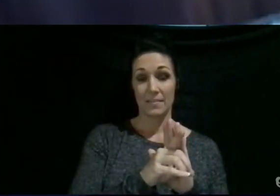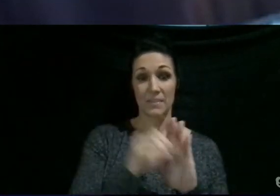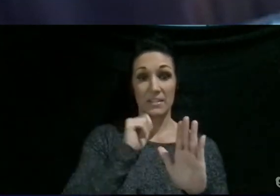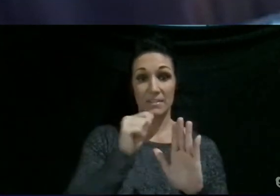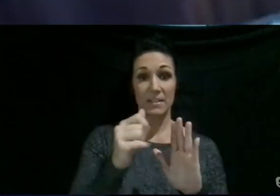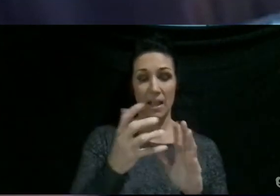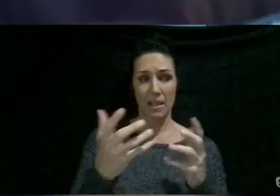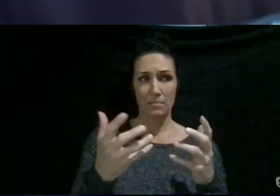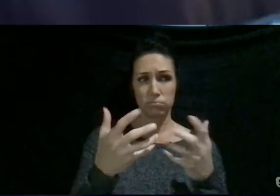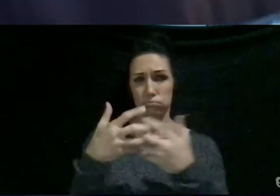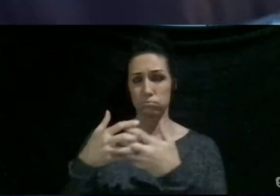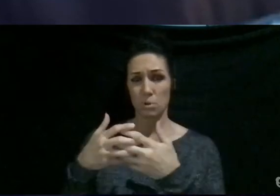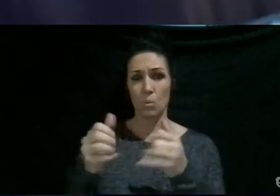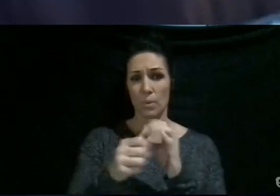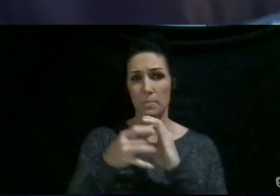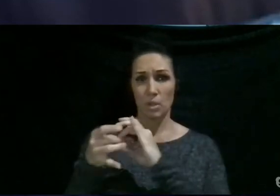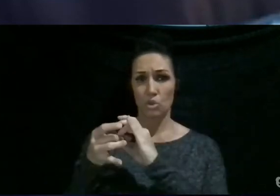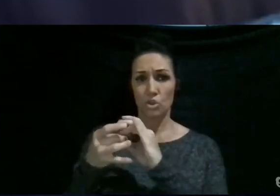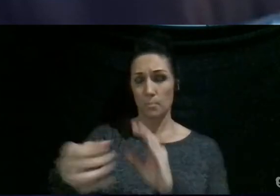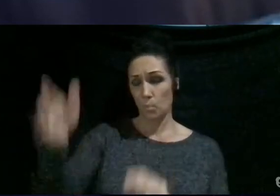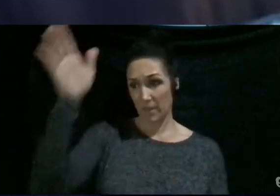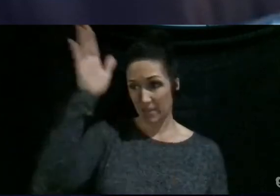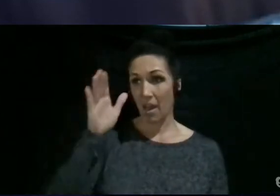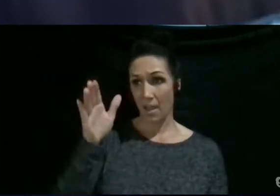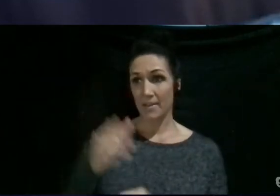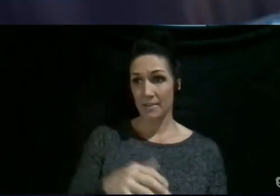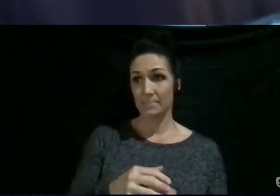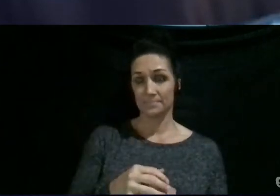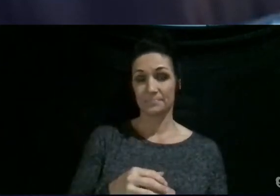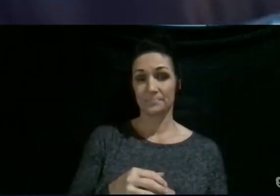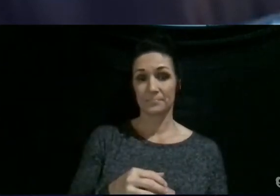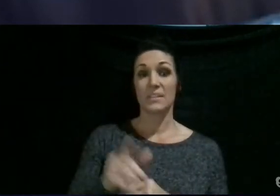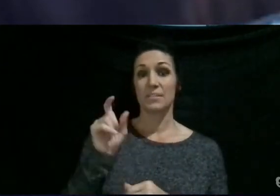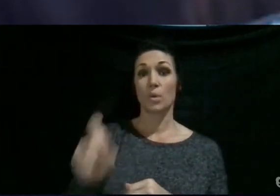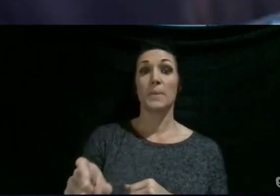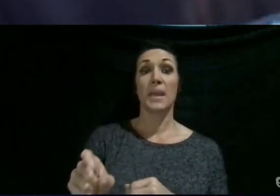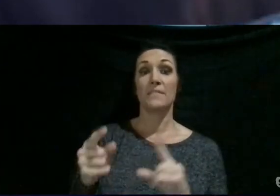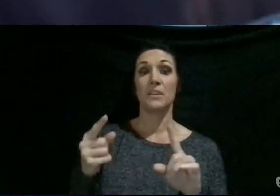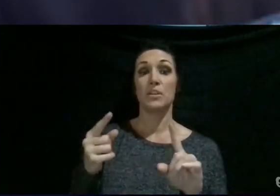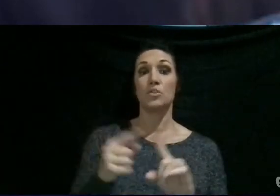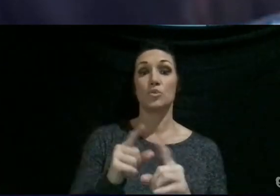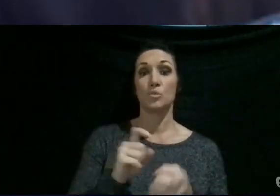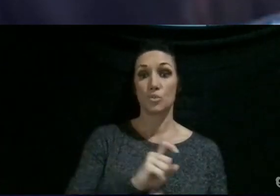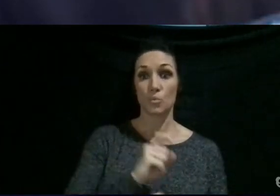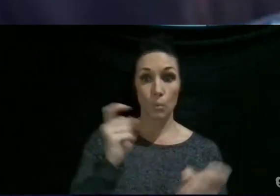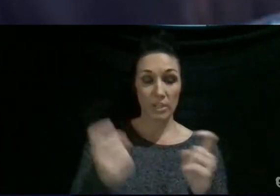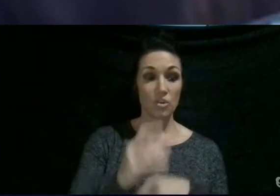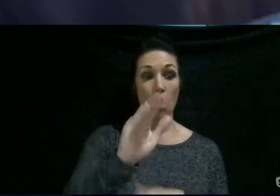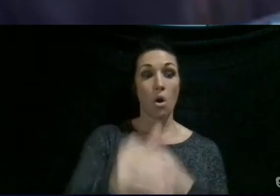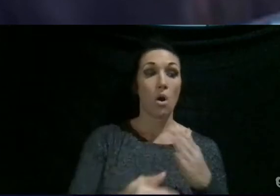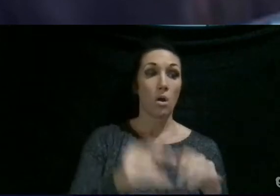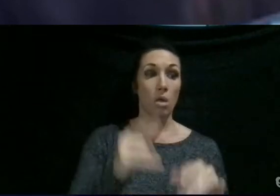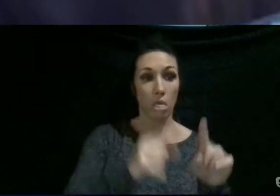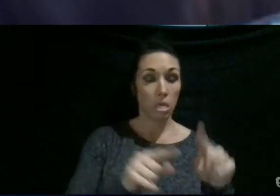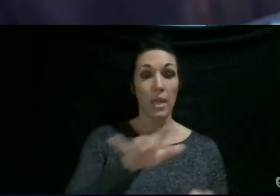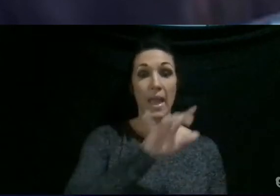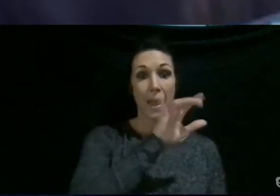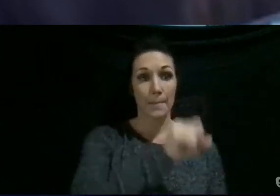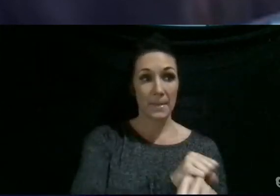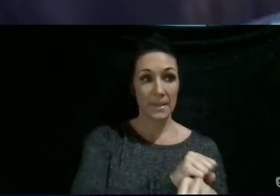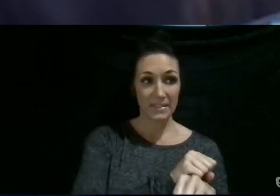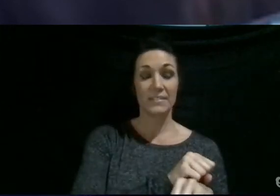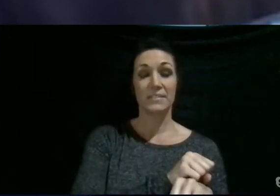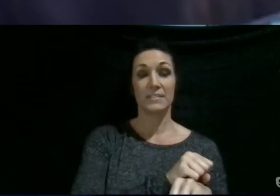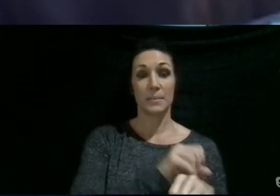my relationship with God. And so I'm having to switch all of these habits that have been influenced by